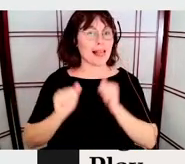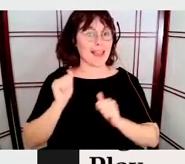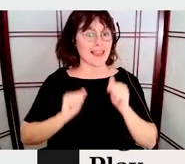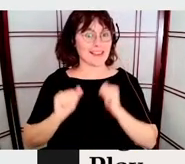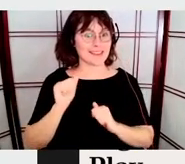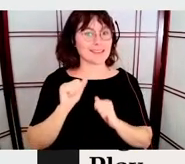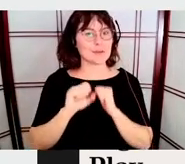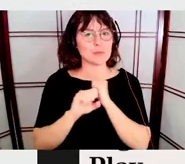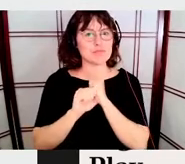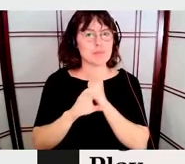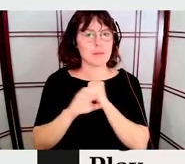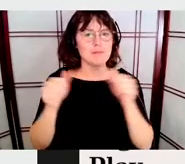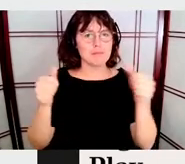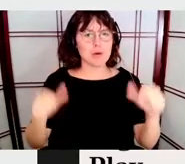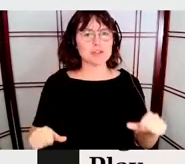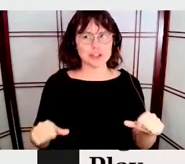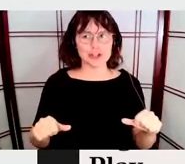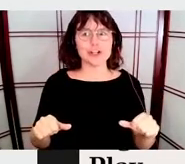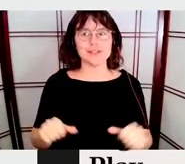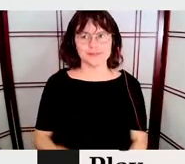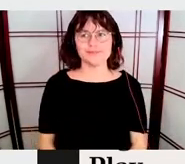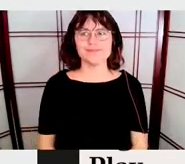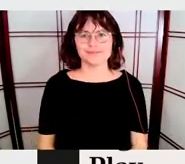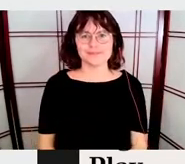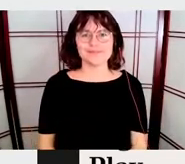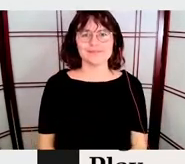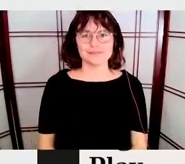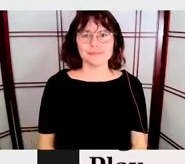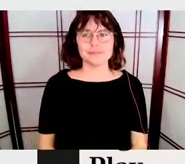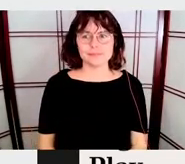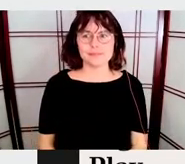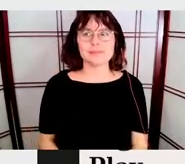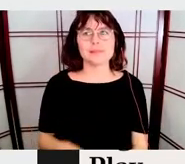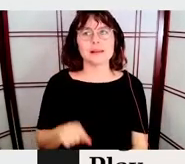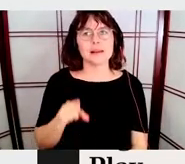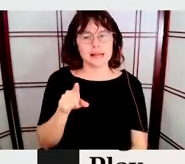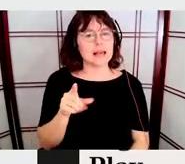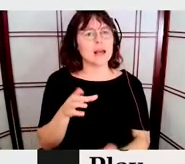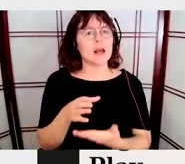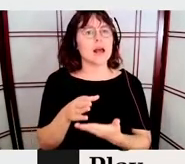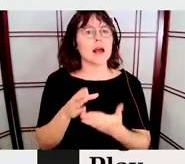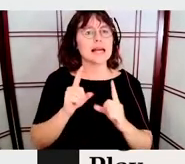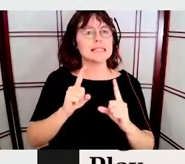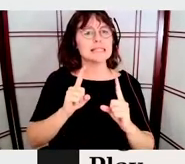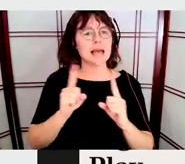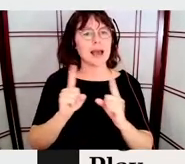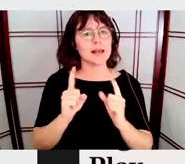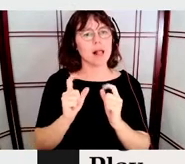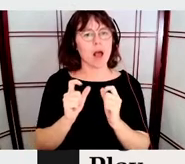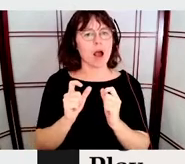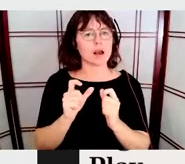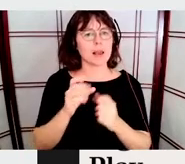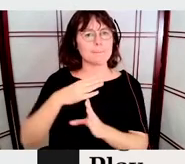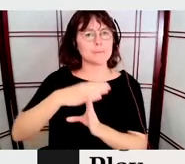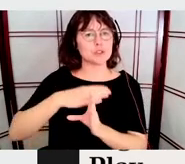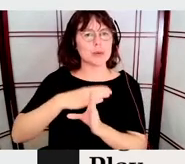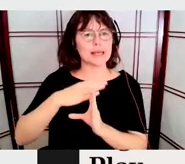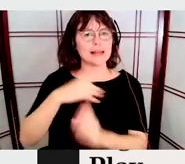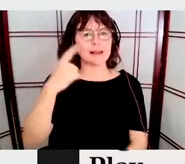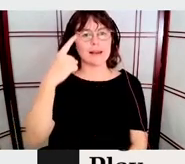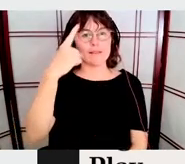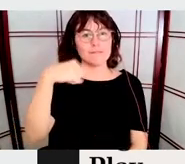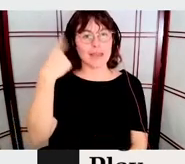the dialogue that happens between the handbag and the face, it really stands.